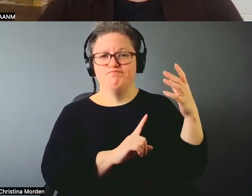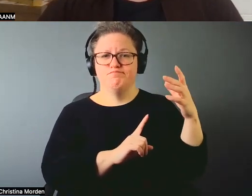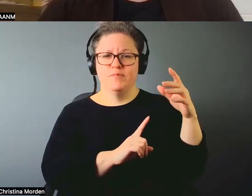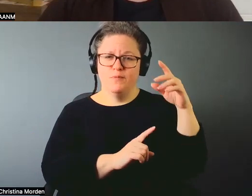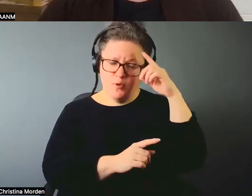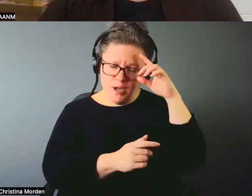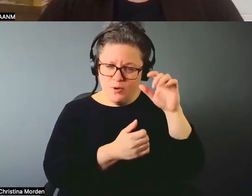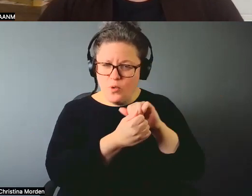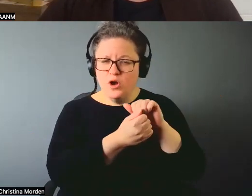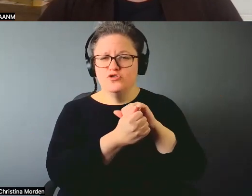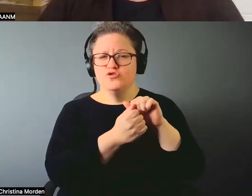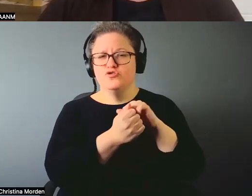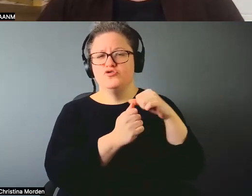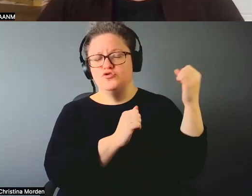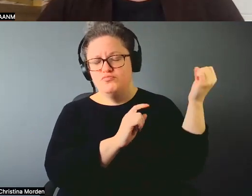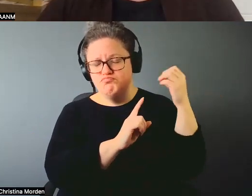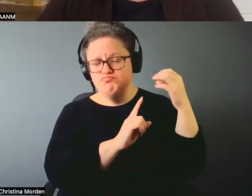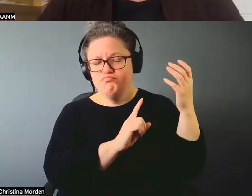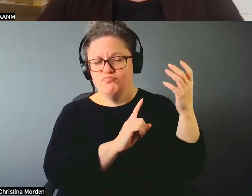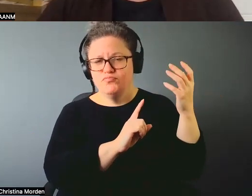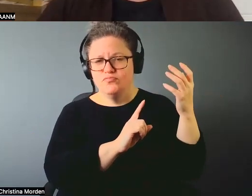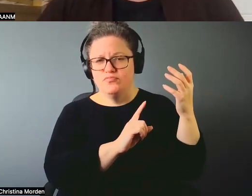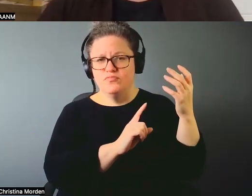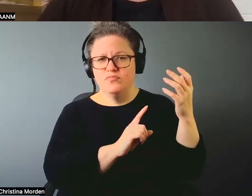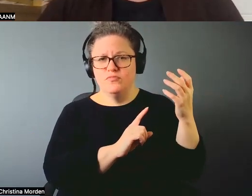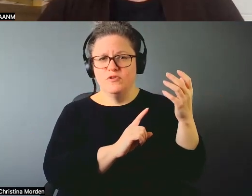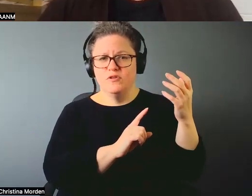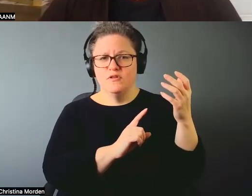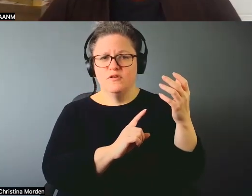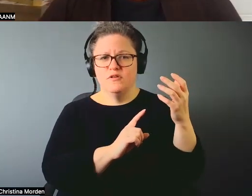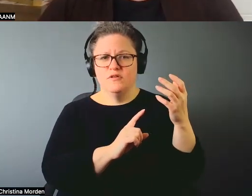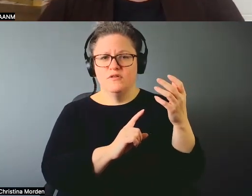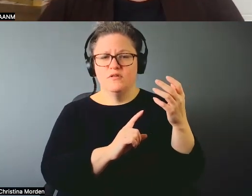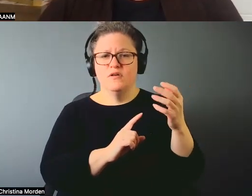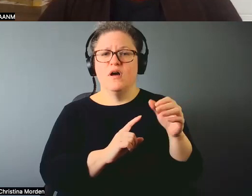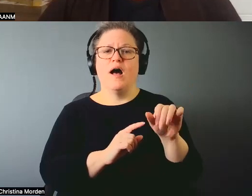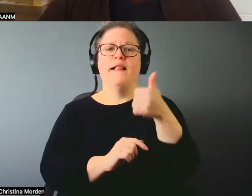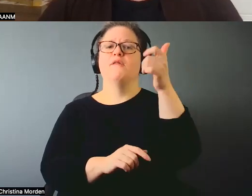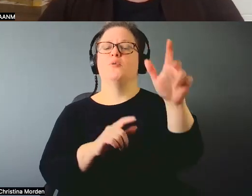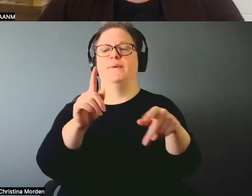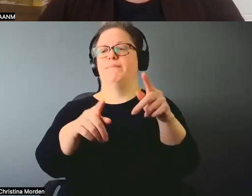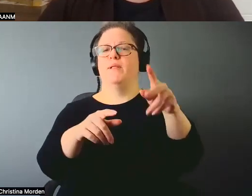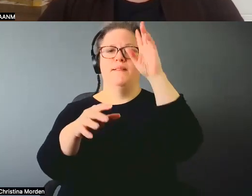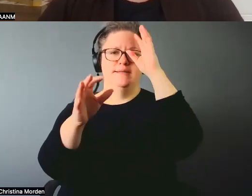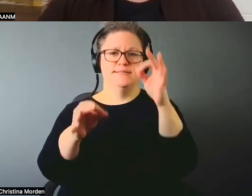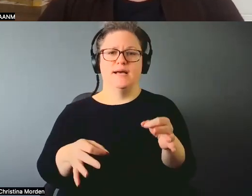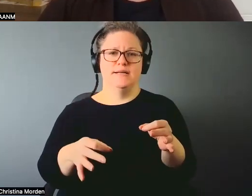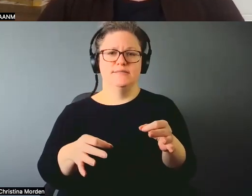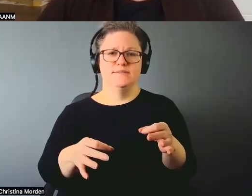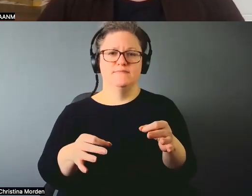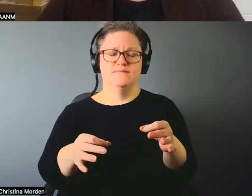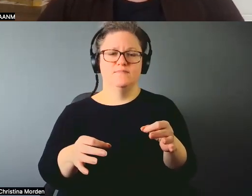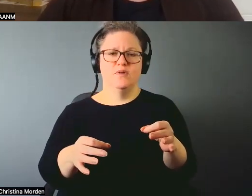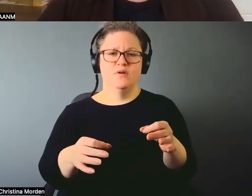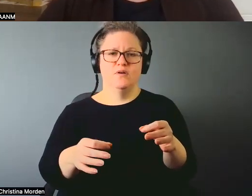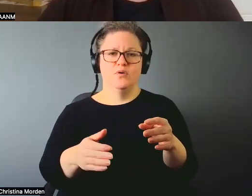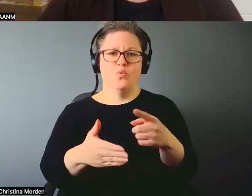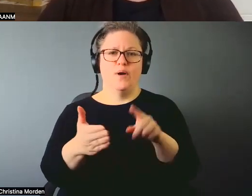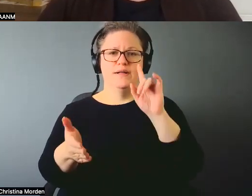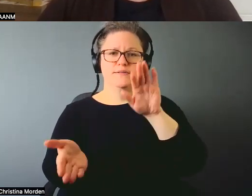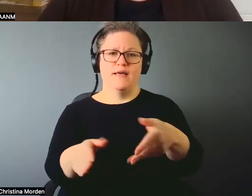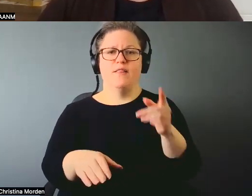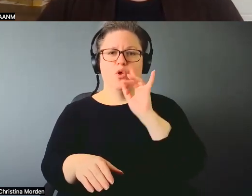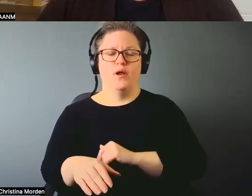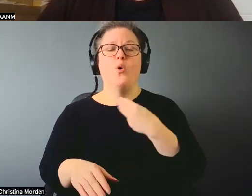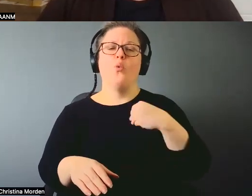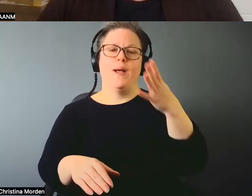know,